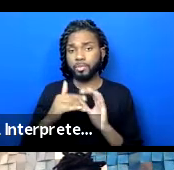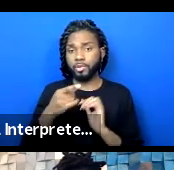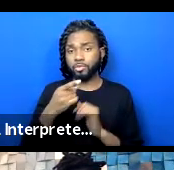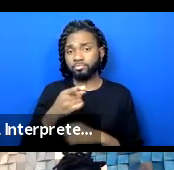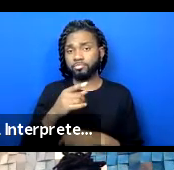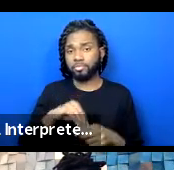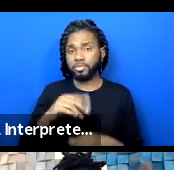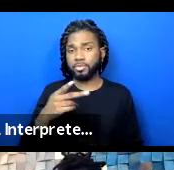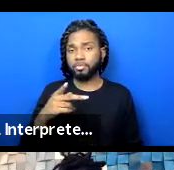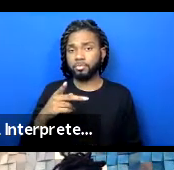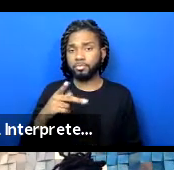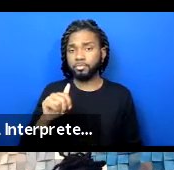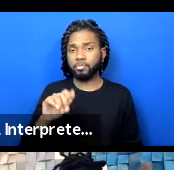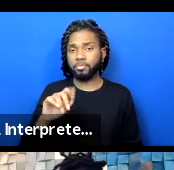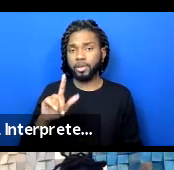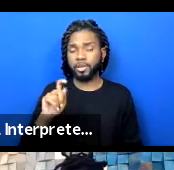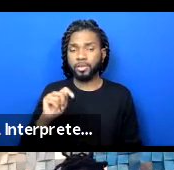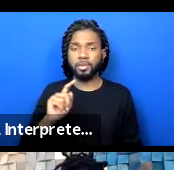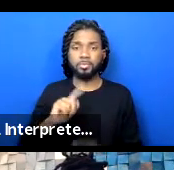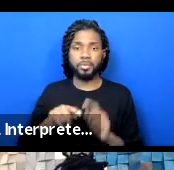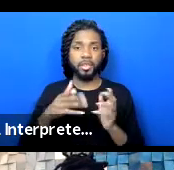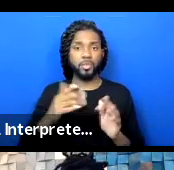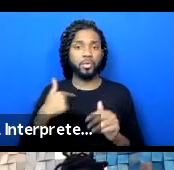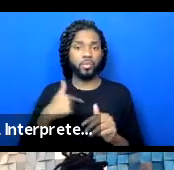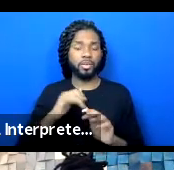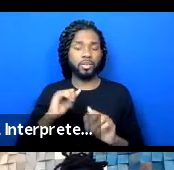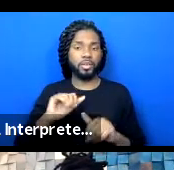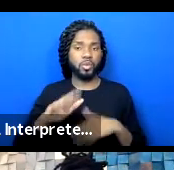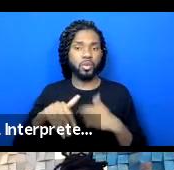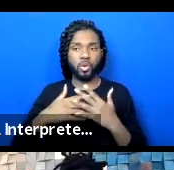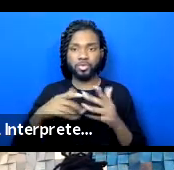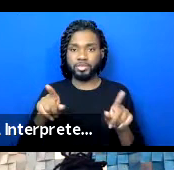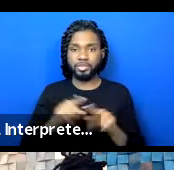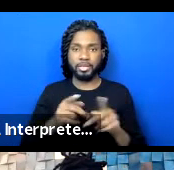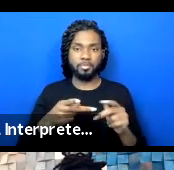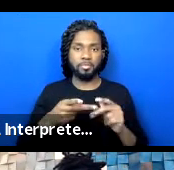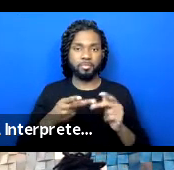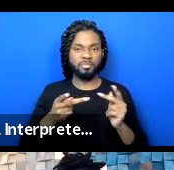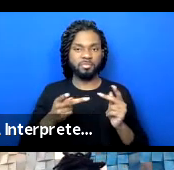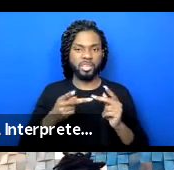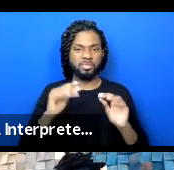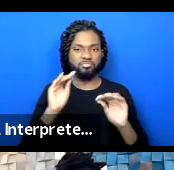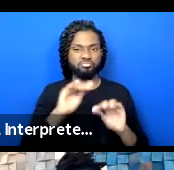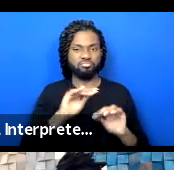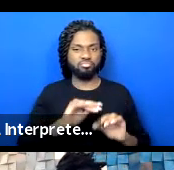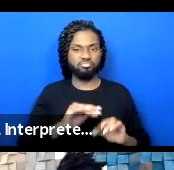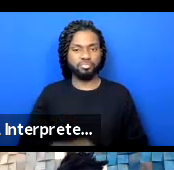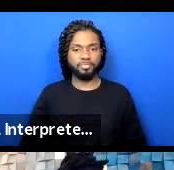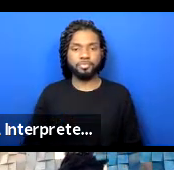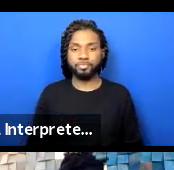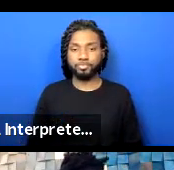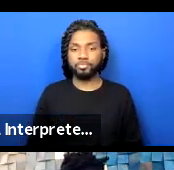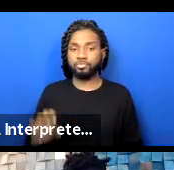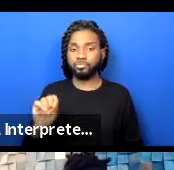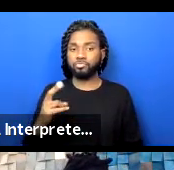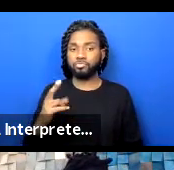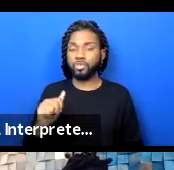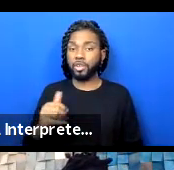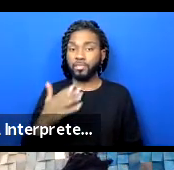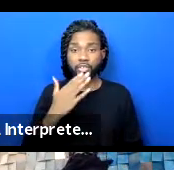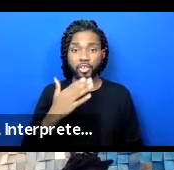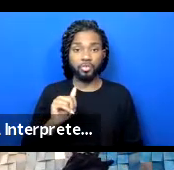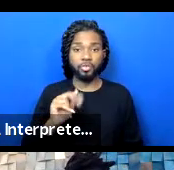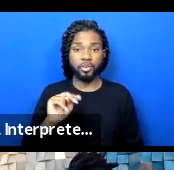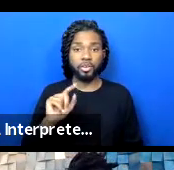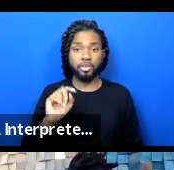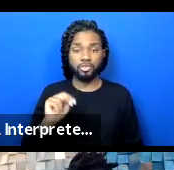it. And that way you can all, we all have that one little spot there in the pad. This pad thing is cool. So thank you so much, Anton. We're interested